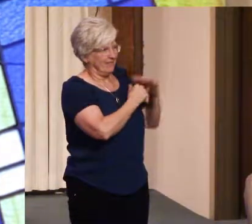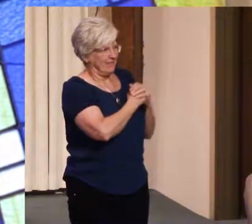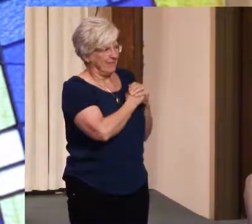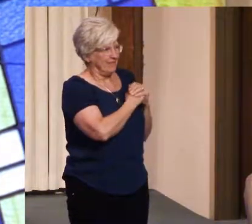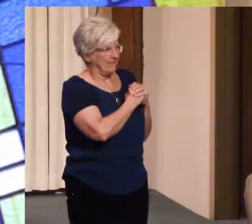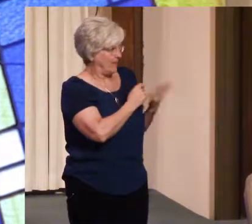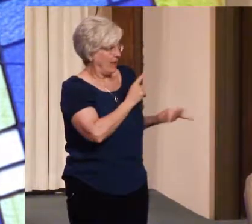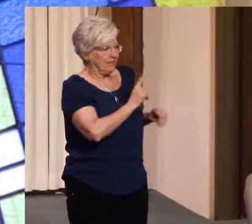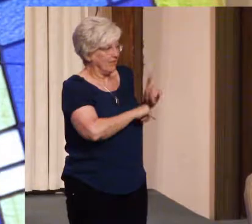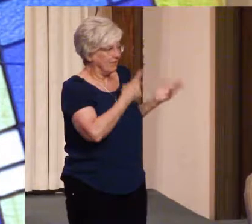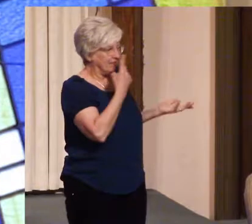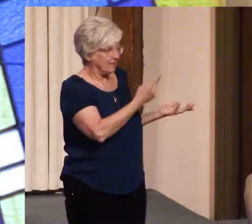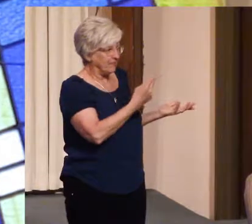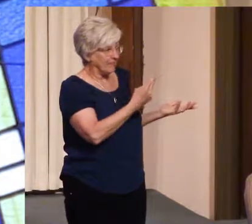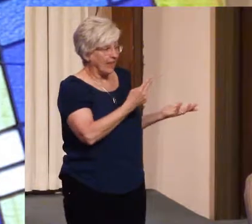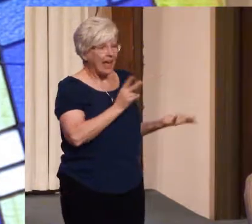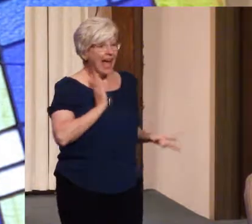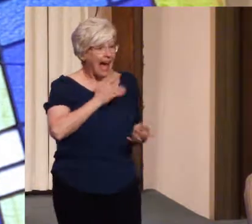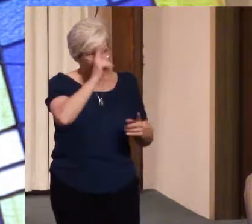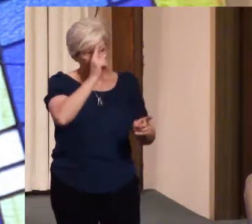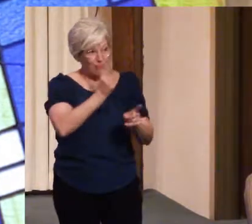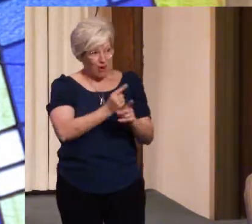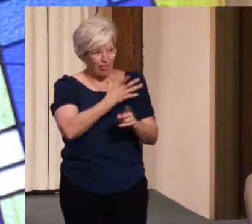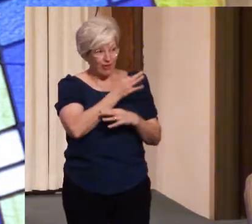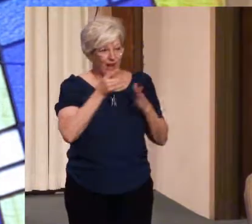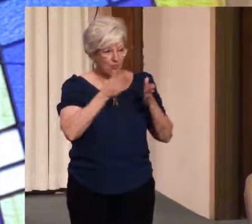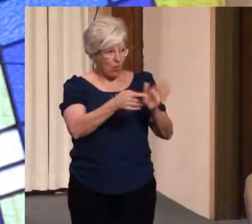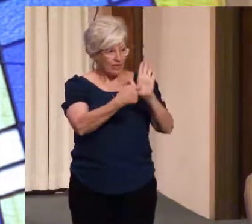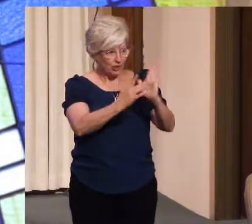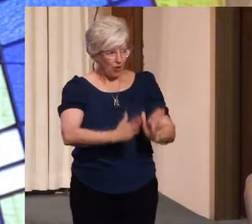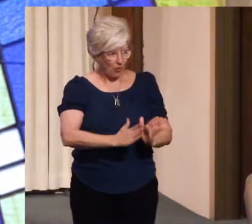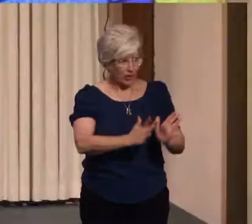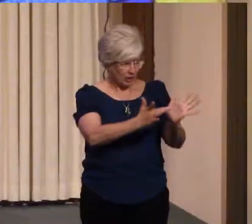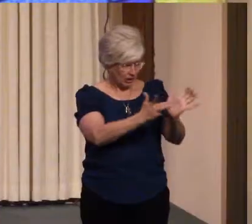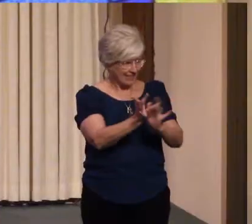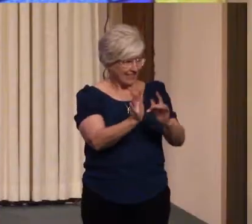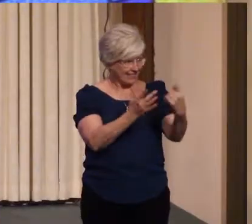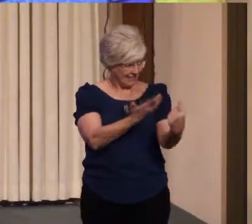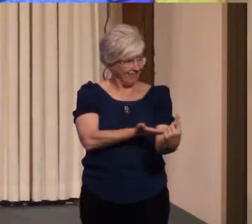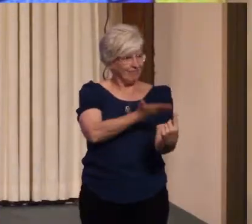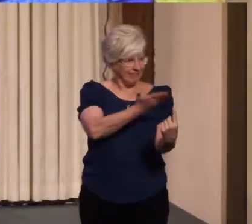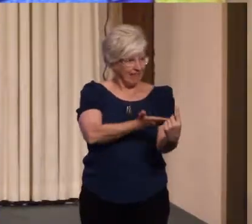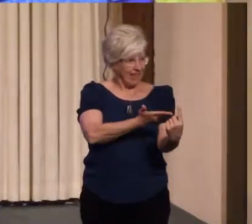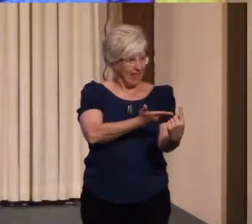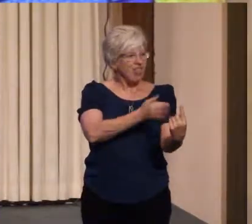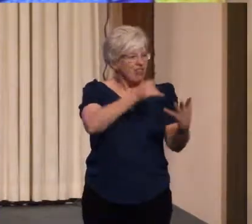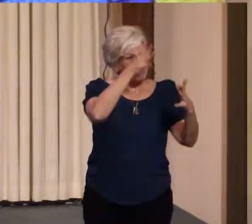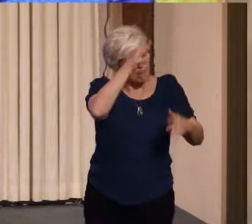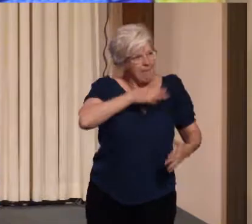Our brother and wayshore Jesus, the man who was our Neo,